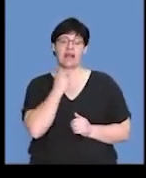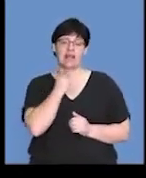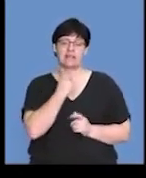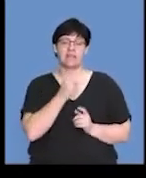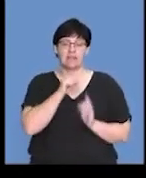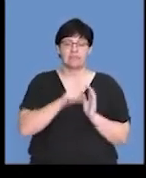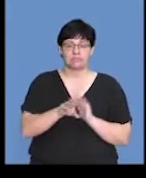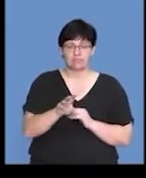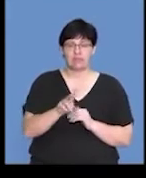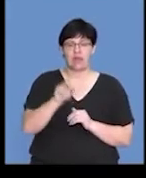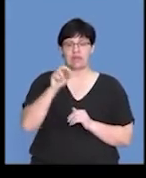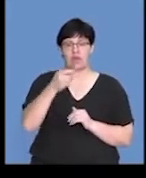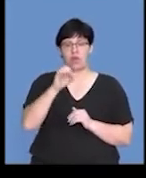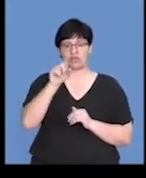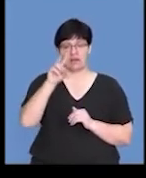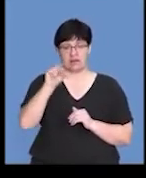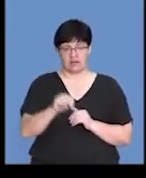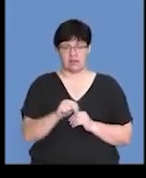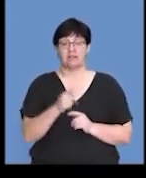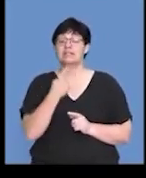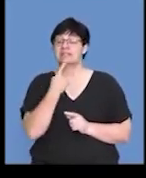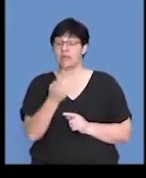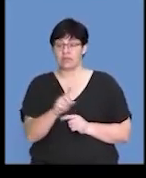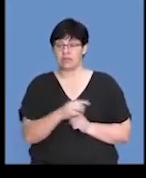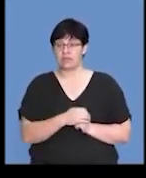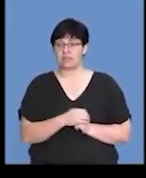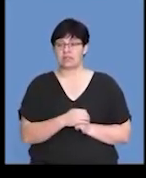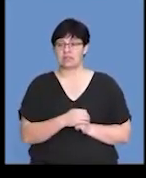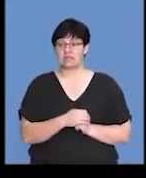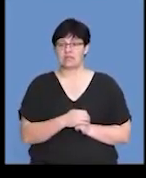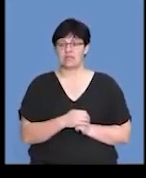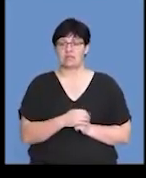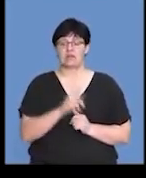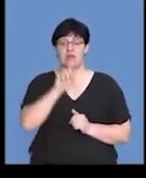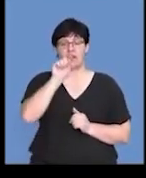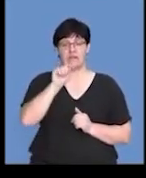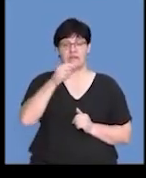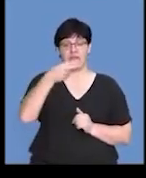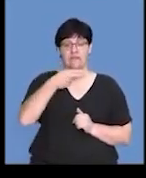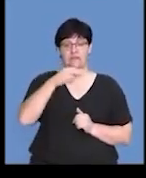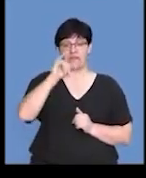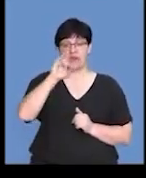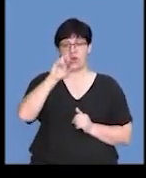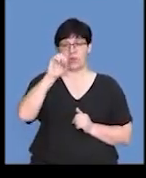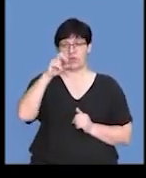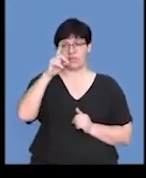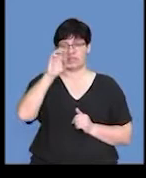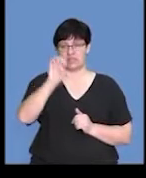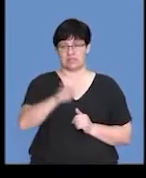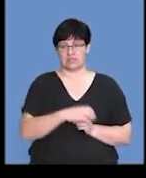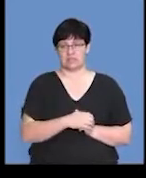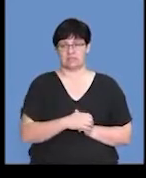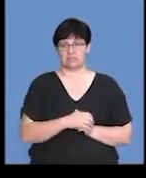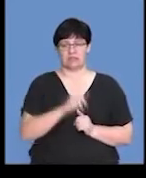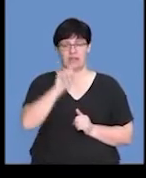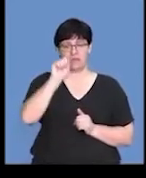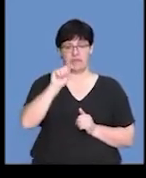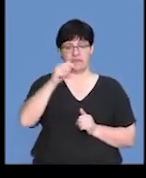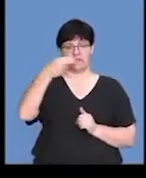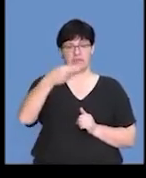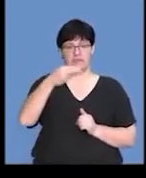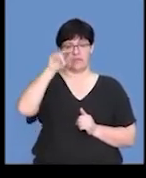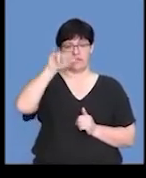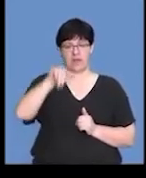secretes thyroxin. And as I mentioned, the gland that secretes thyroxin is the thyroid gland. So, that's the thyroid gland that's situated right